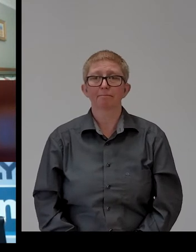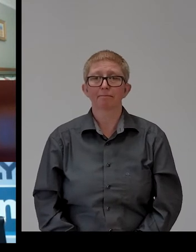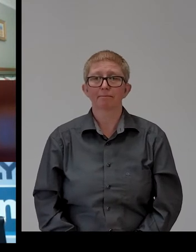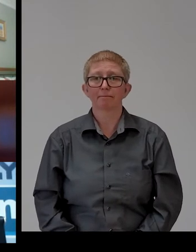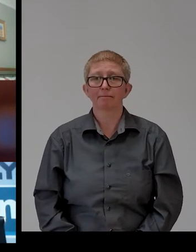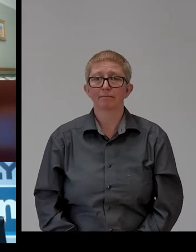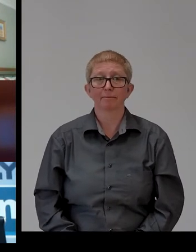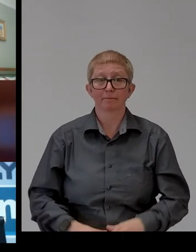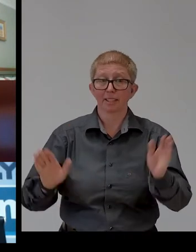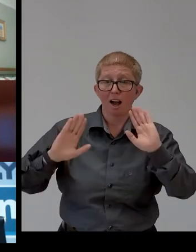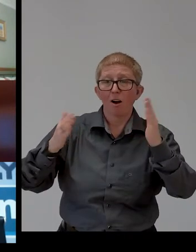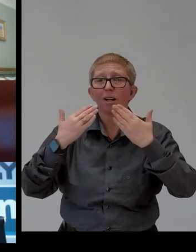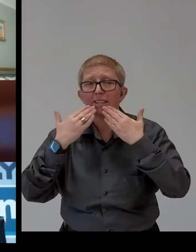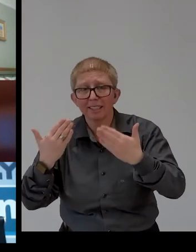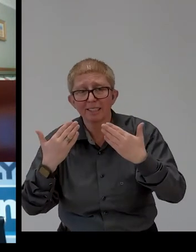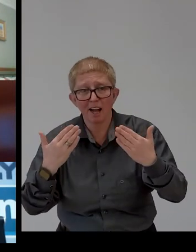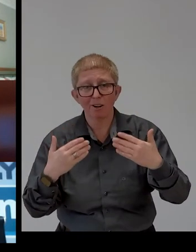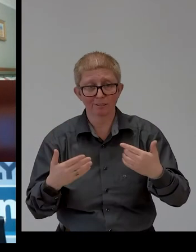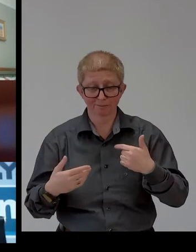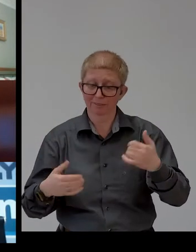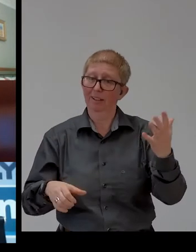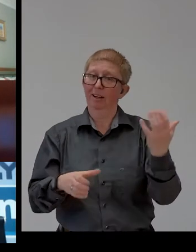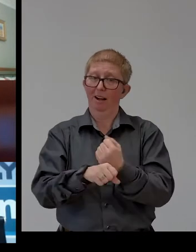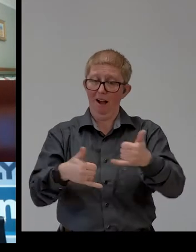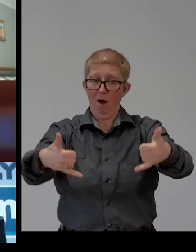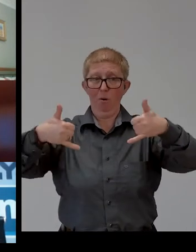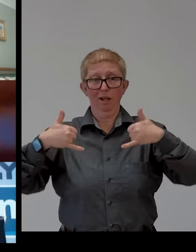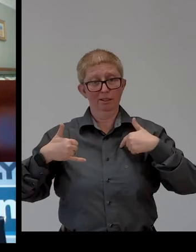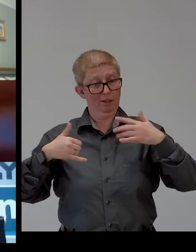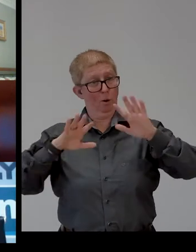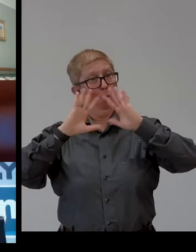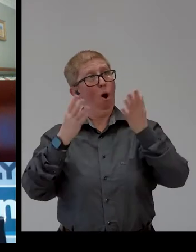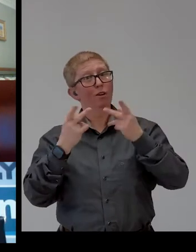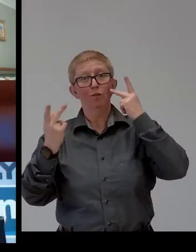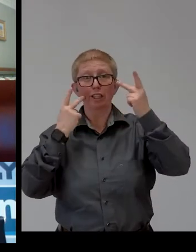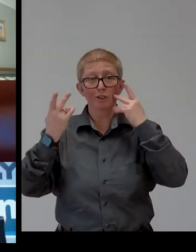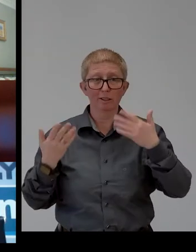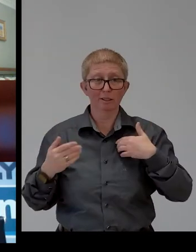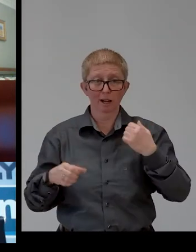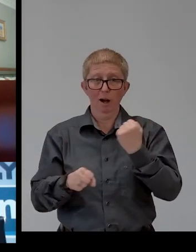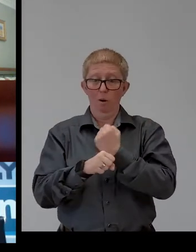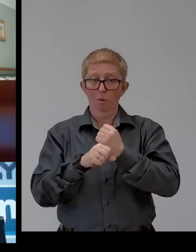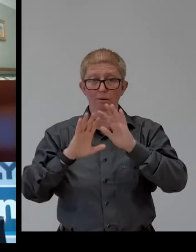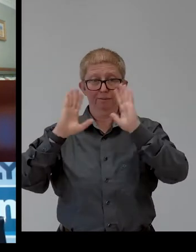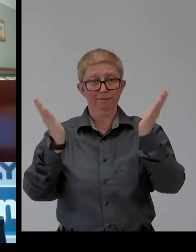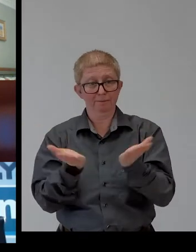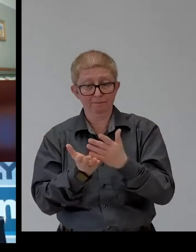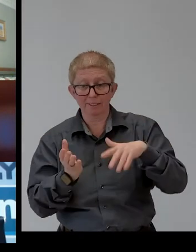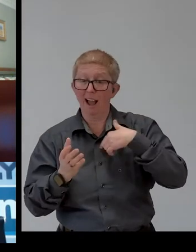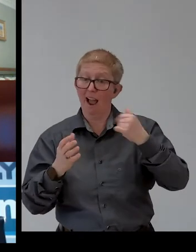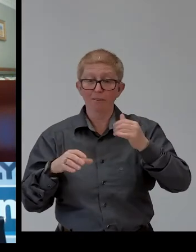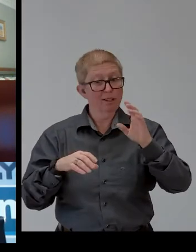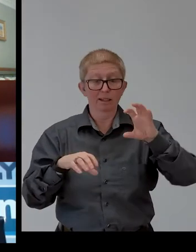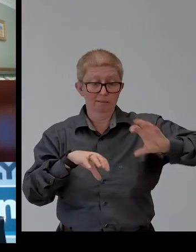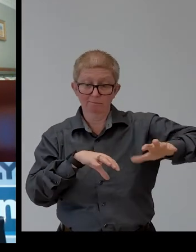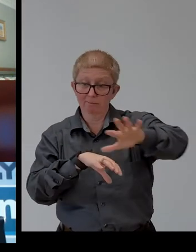Thank you very much for this award on behalf of World Vision. We work globally in over 100 countries and we're delighted to